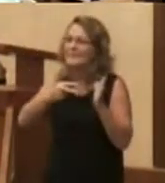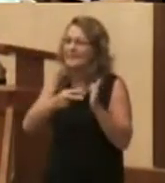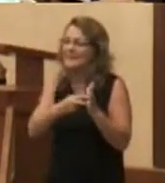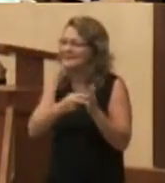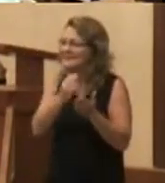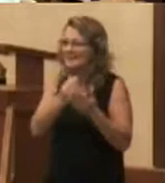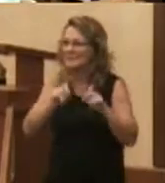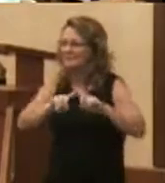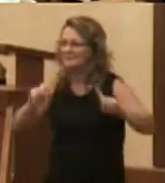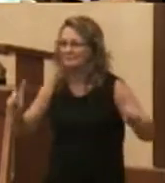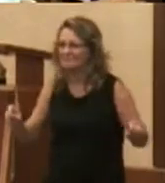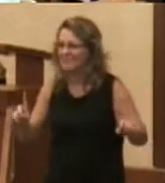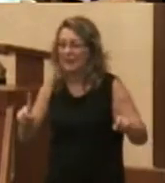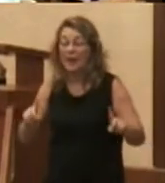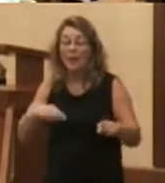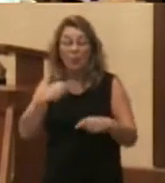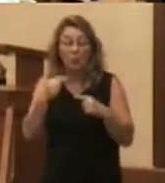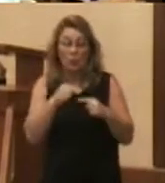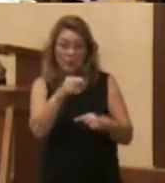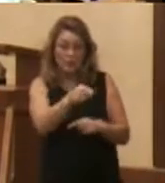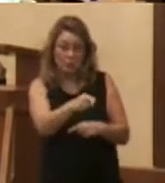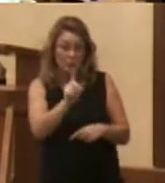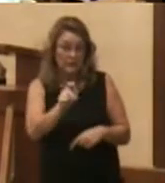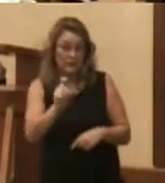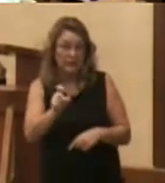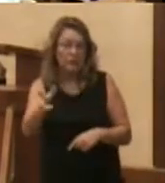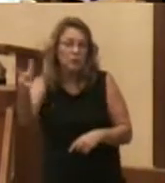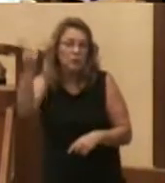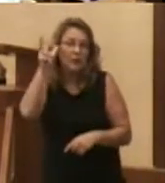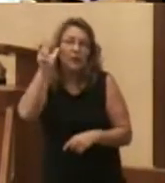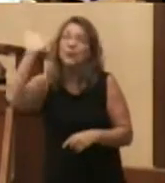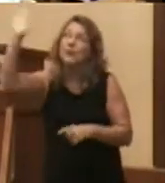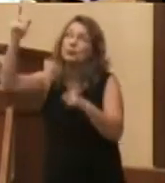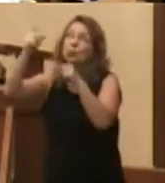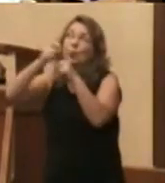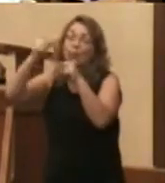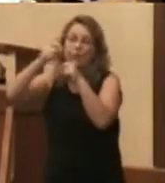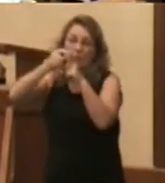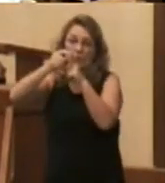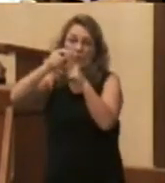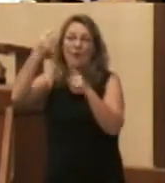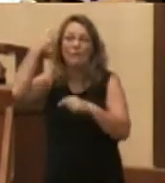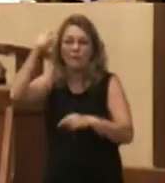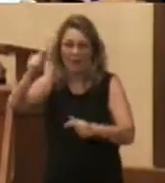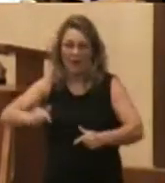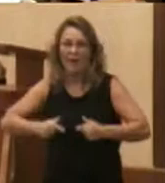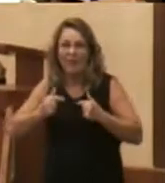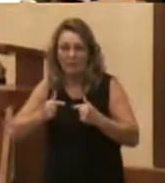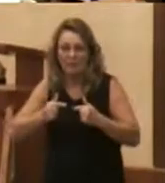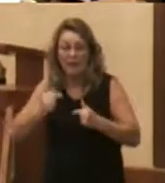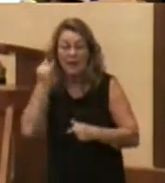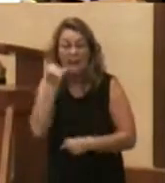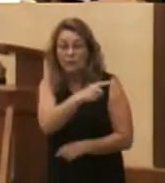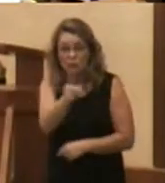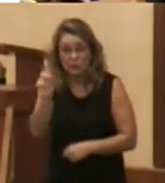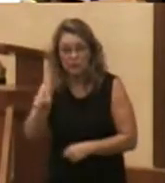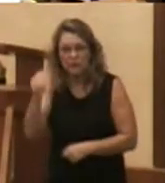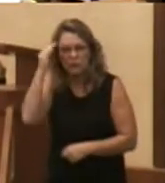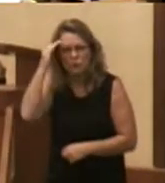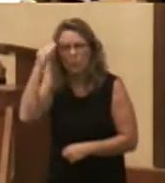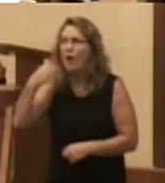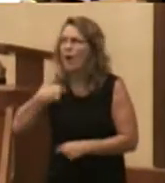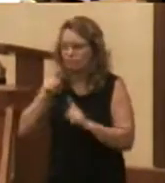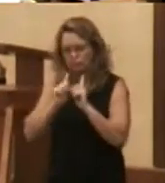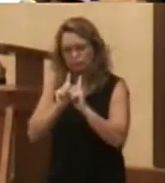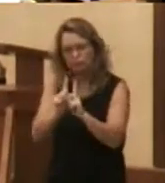refills. He says, whenever you need to hear a word of life, whenever you need to hear that I am with you, come